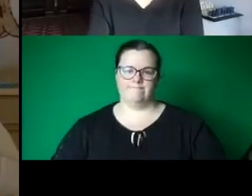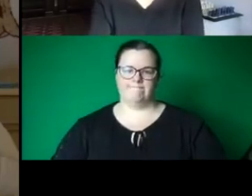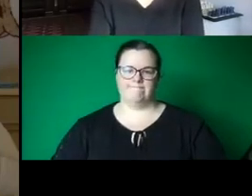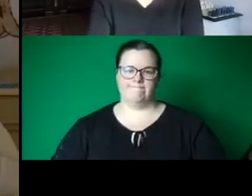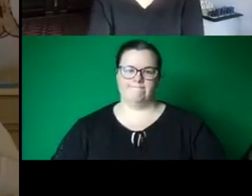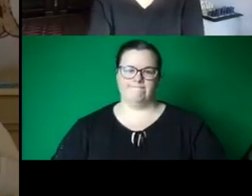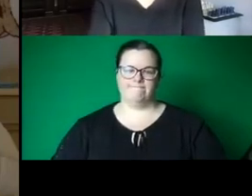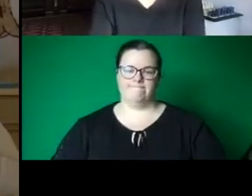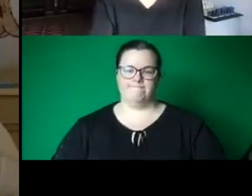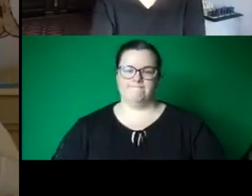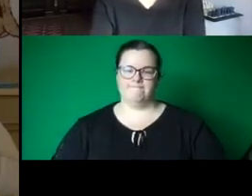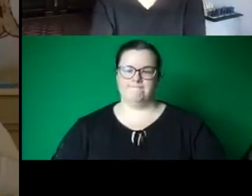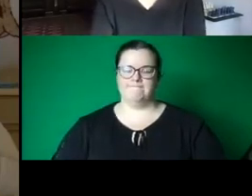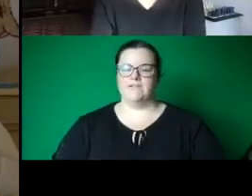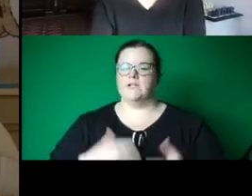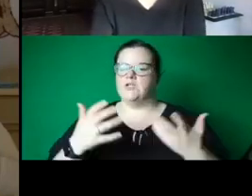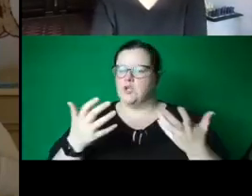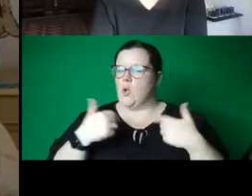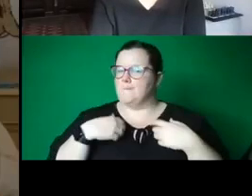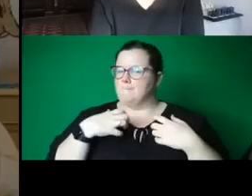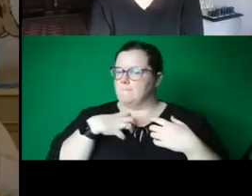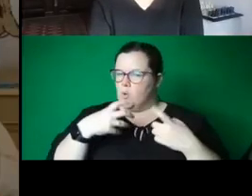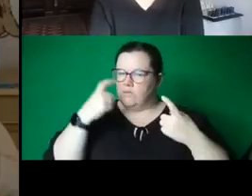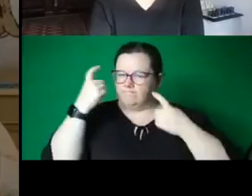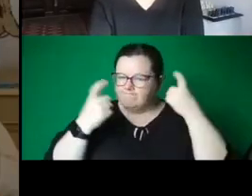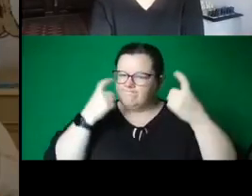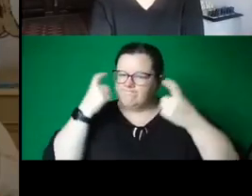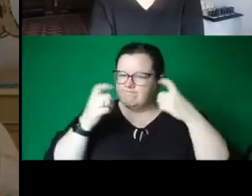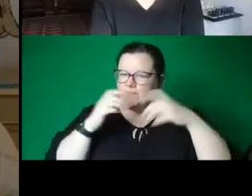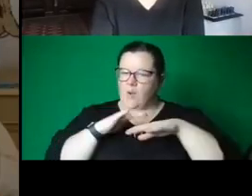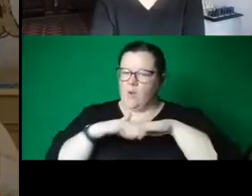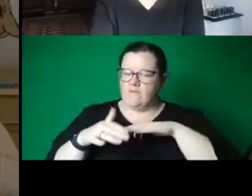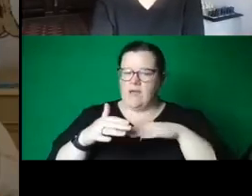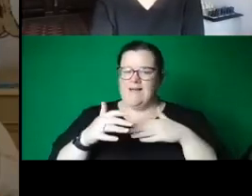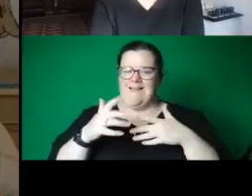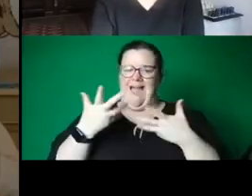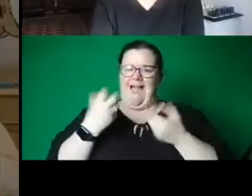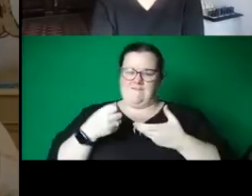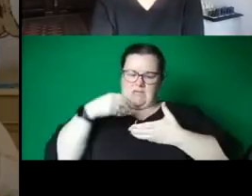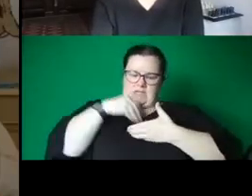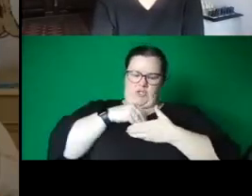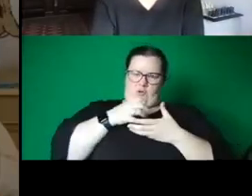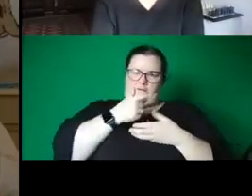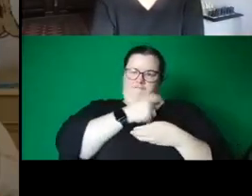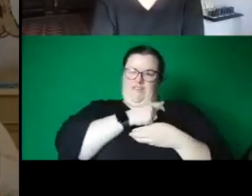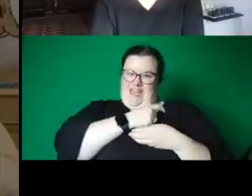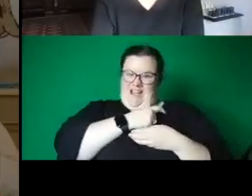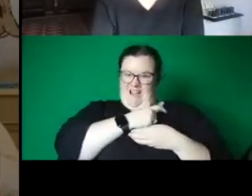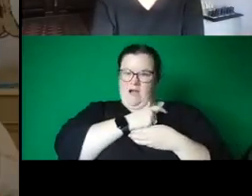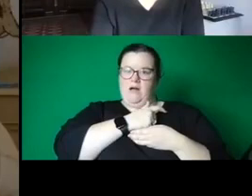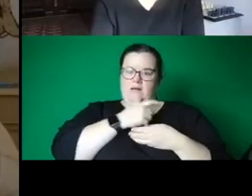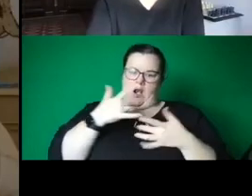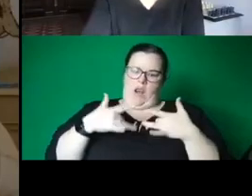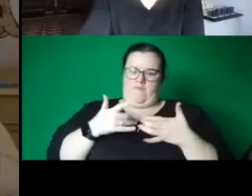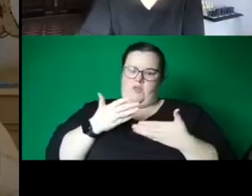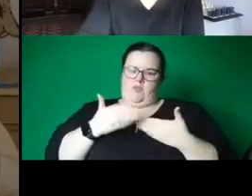I'll just watch a small bit of the performance. of living with internalized fear, I photographed bollards in domestic spaces, making these fears